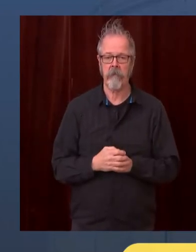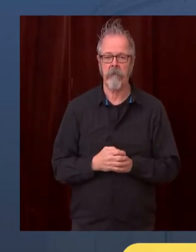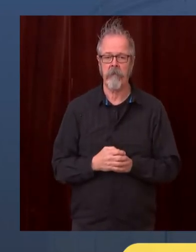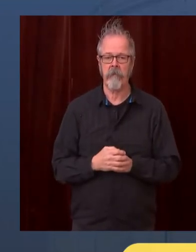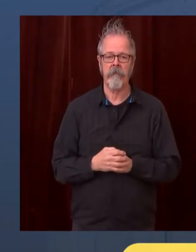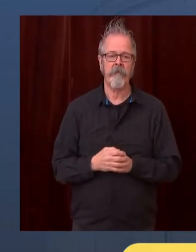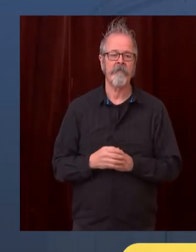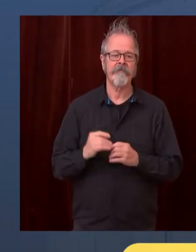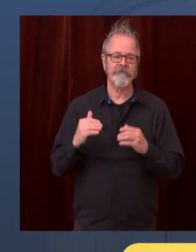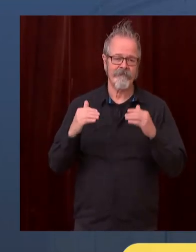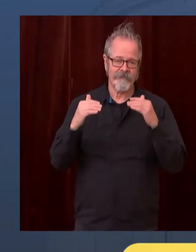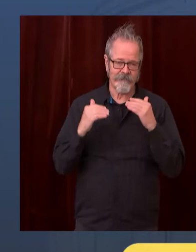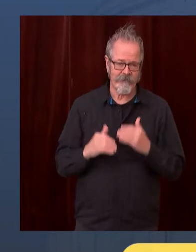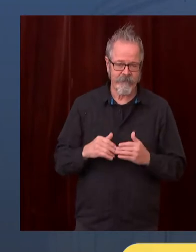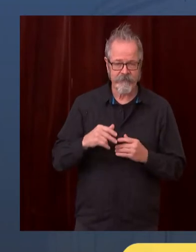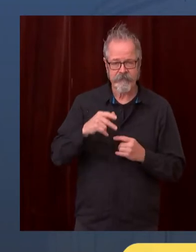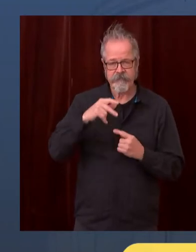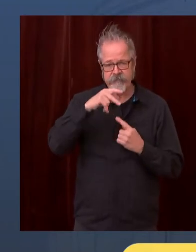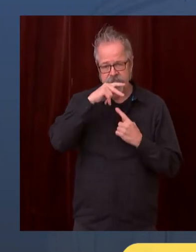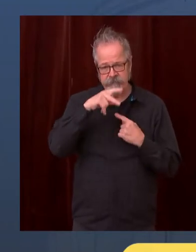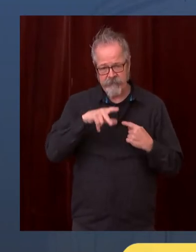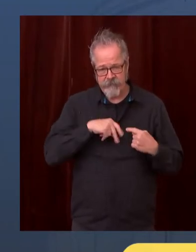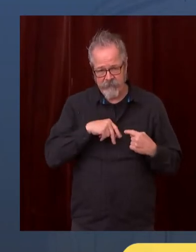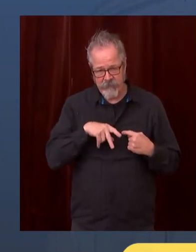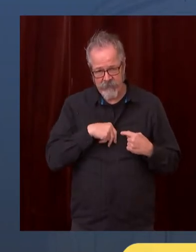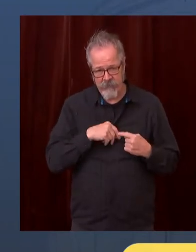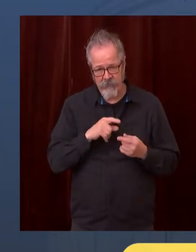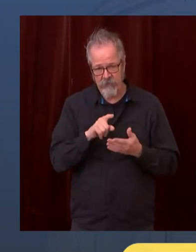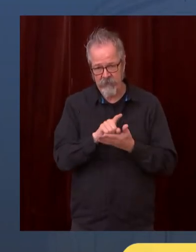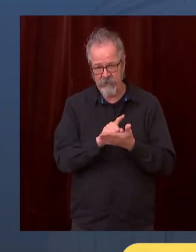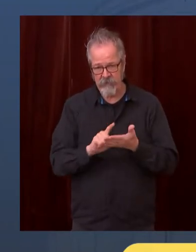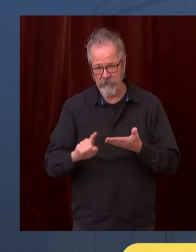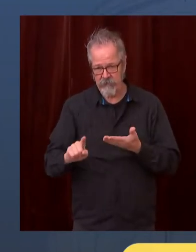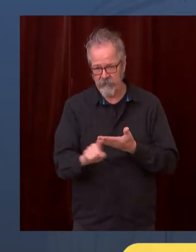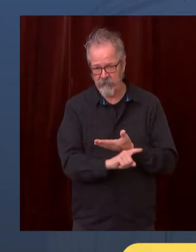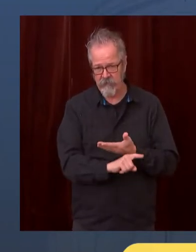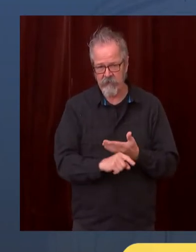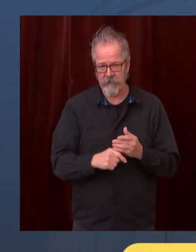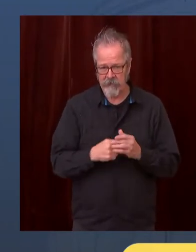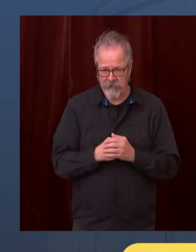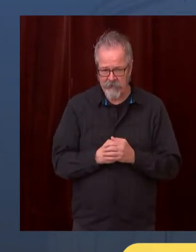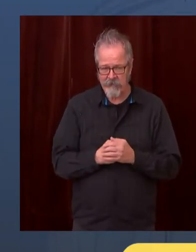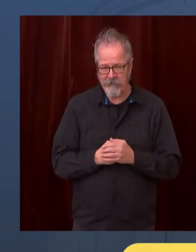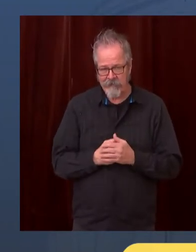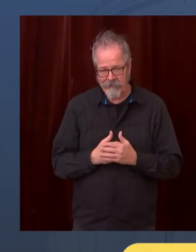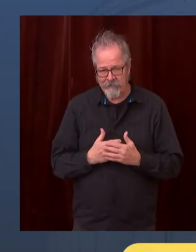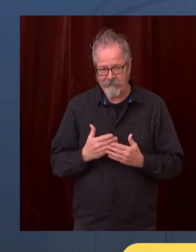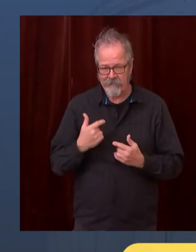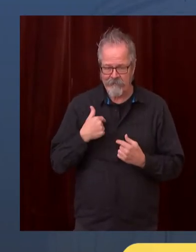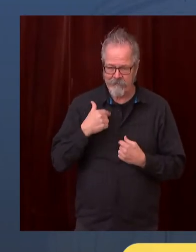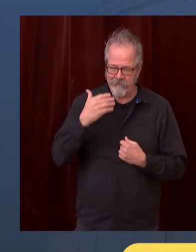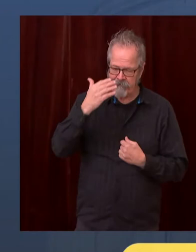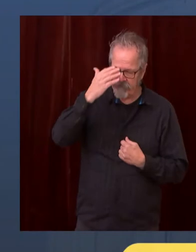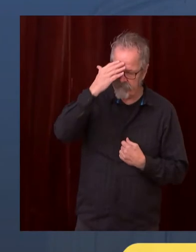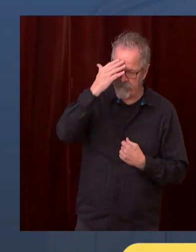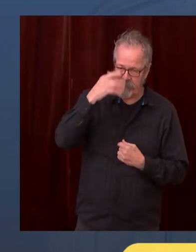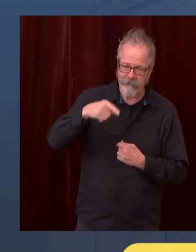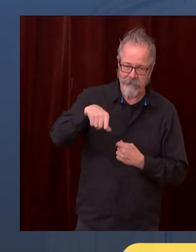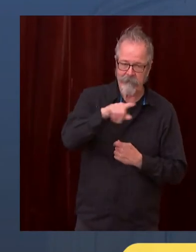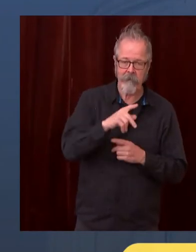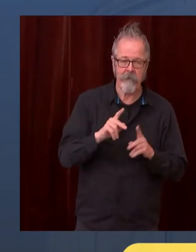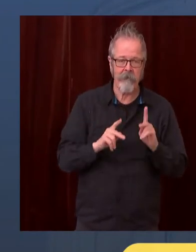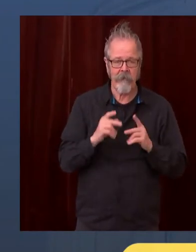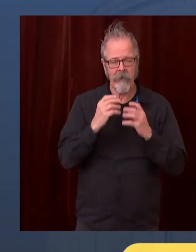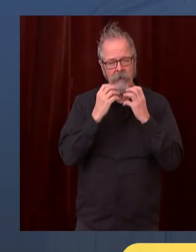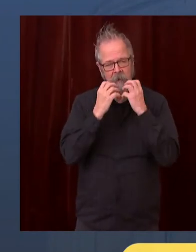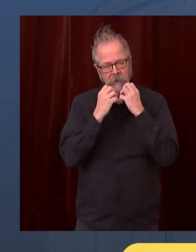such a crucial moment in our yearly calendar. It is for my family. And so